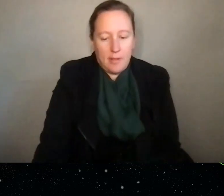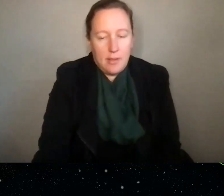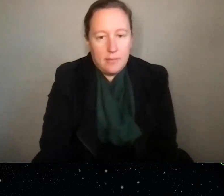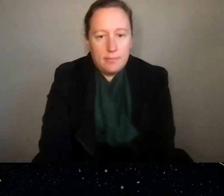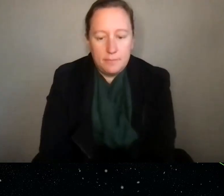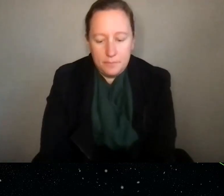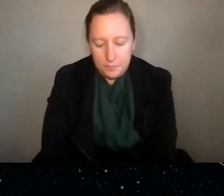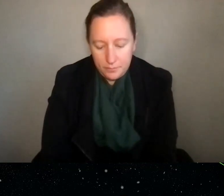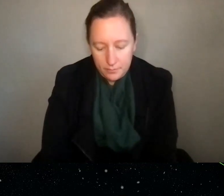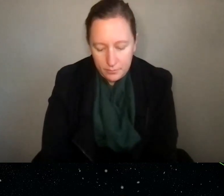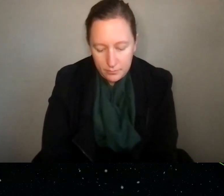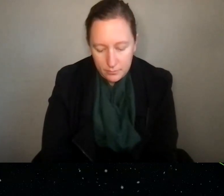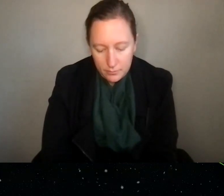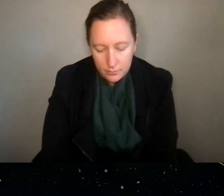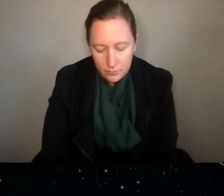All right.